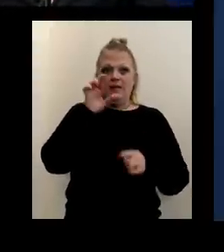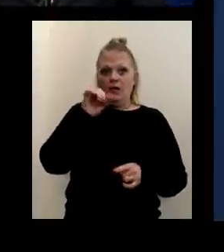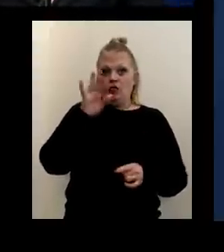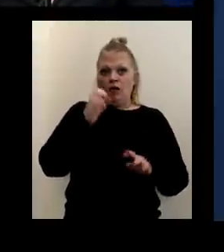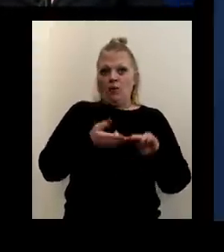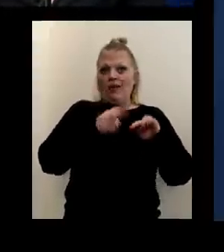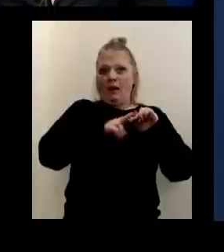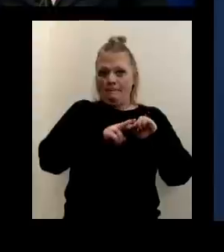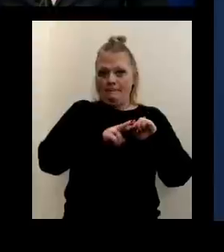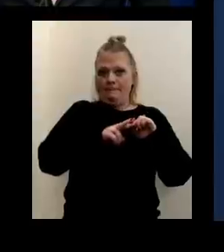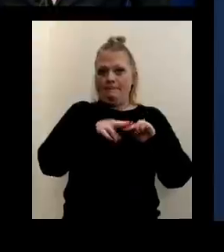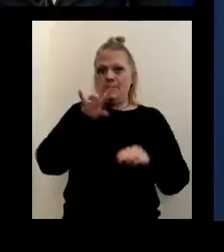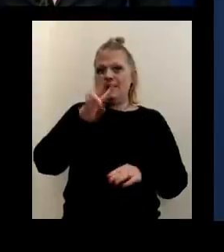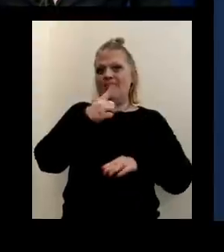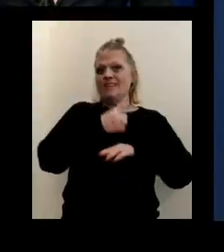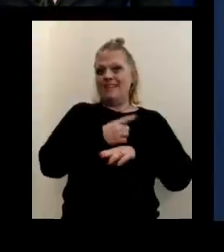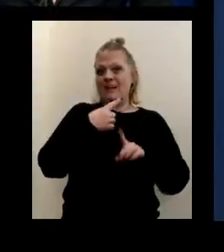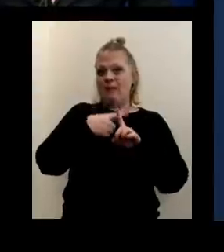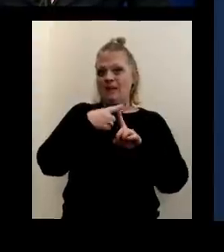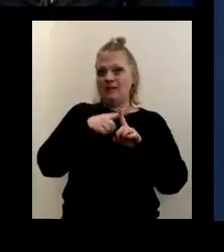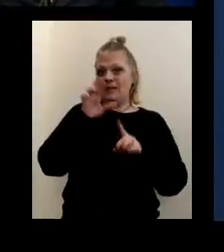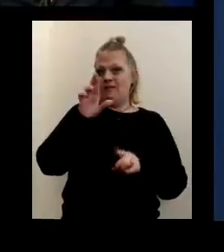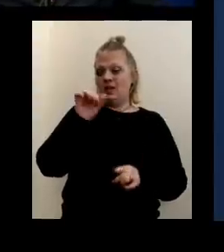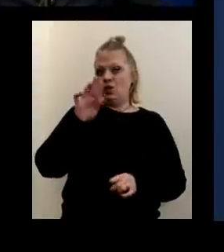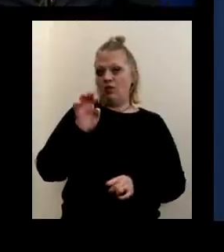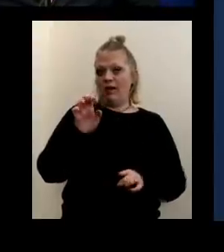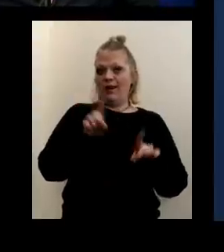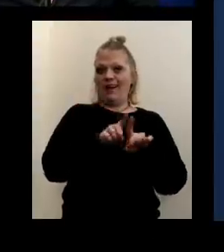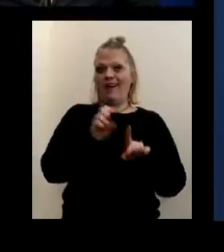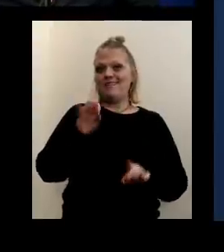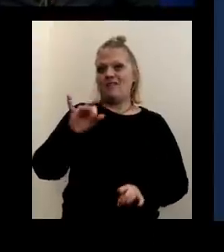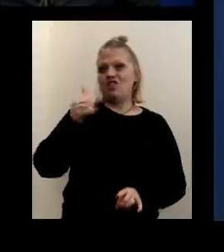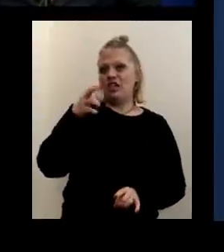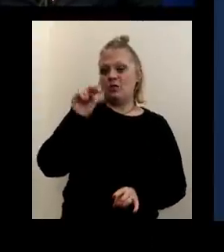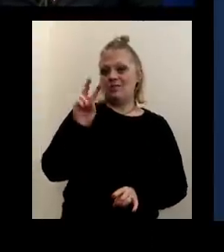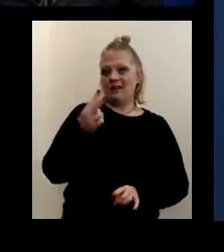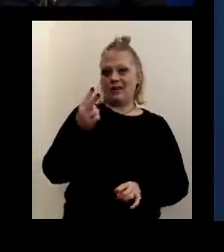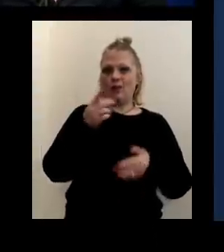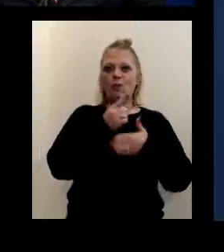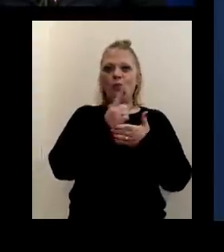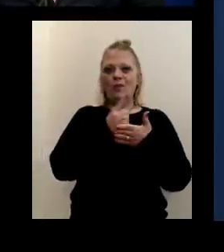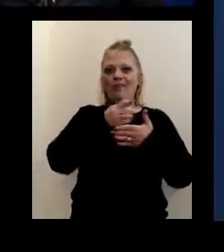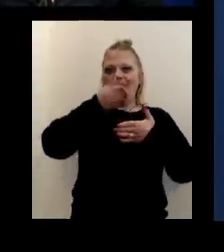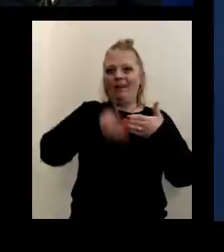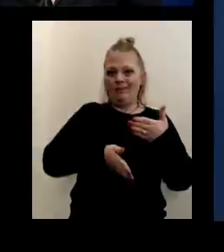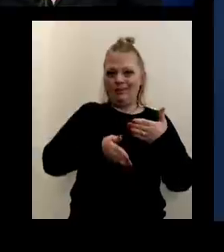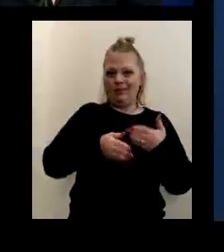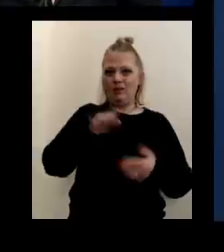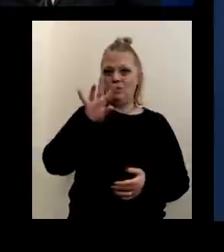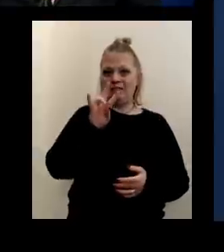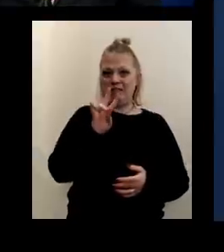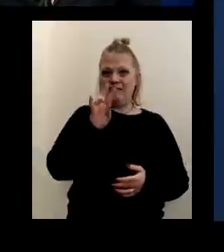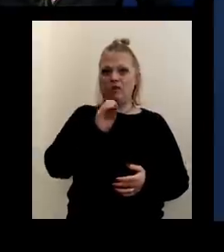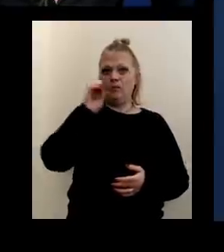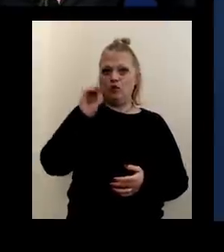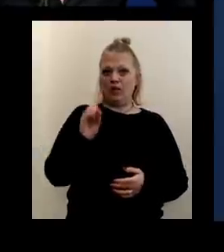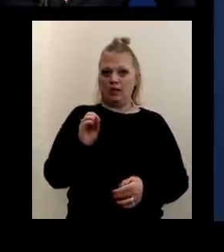up. The seven day positivity rate as of January 2nd, the week ending January 2nd, was 7%.